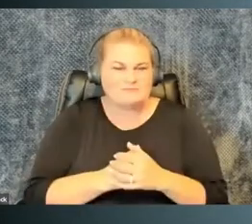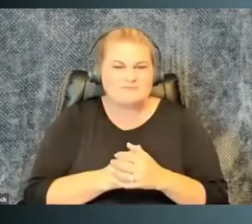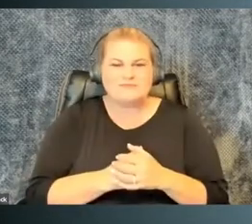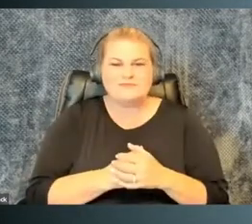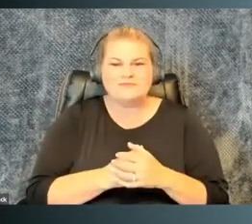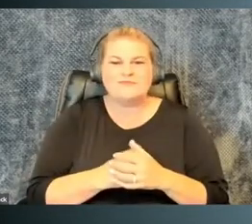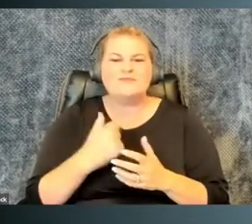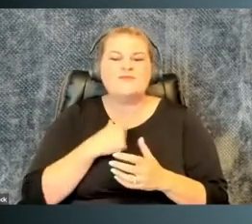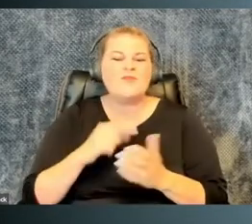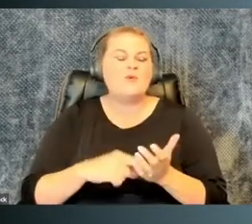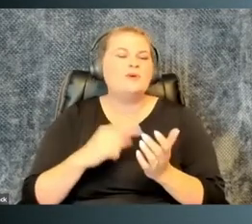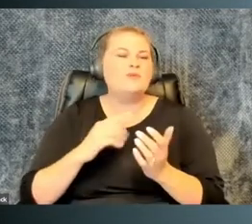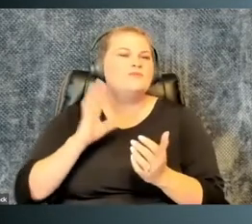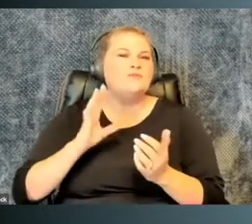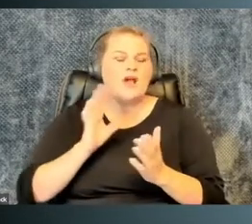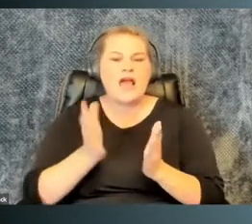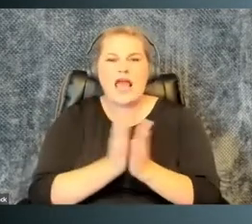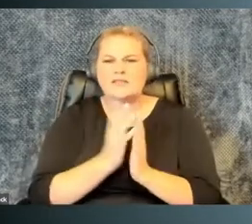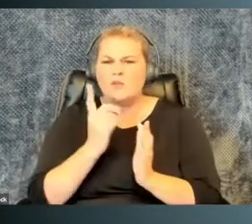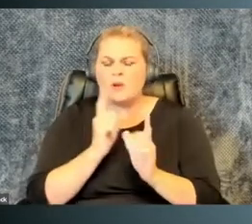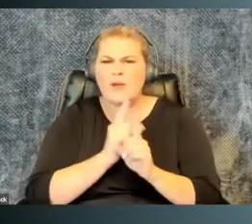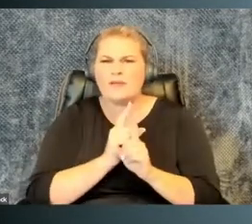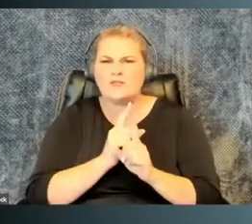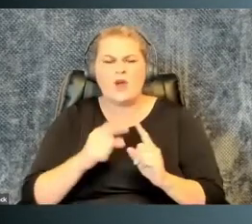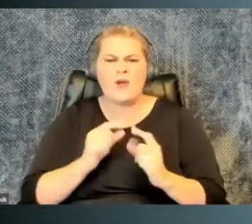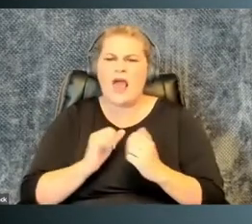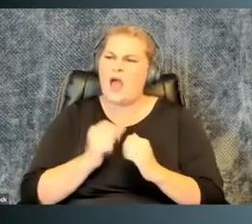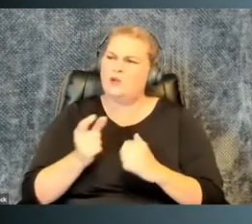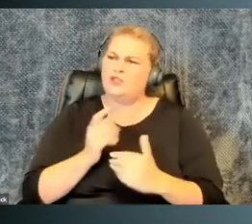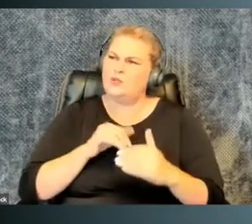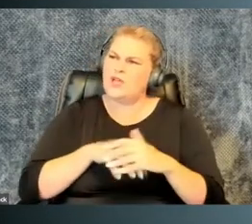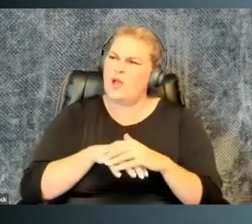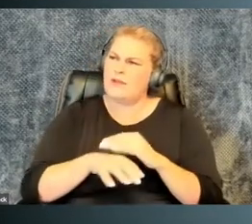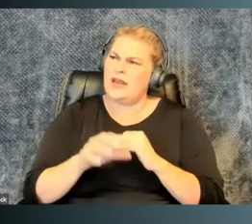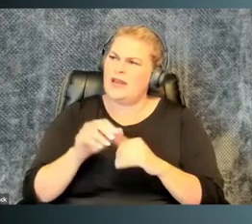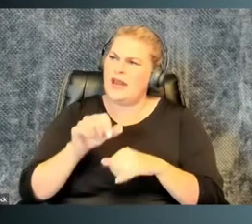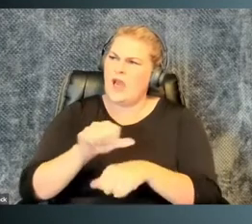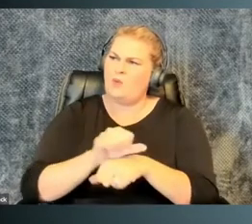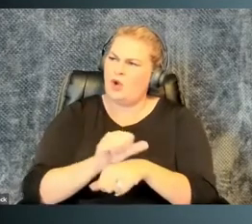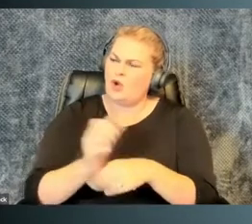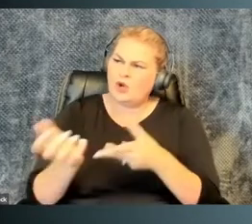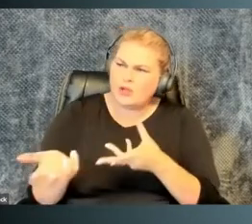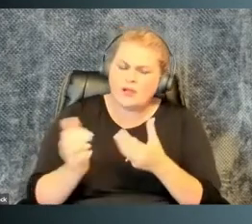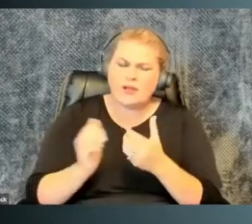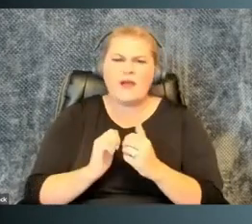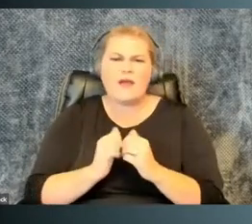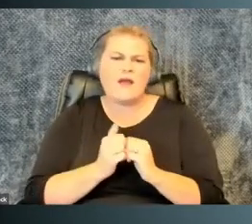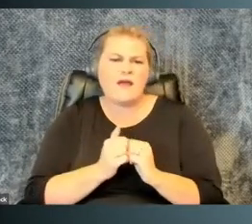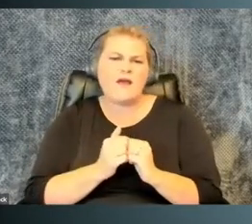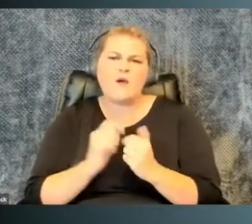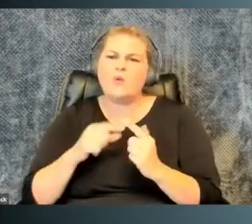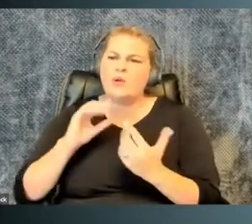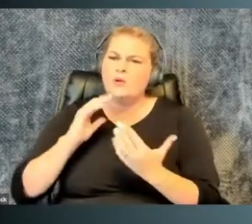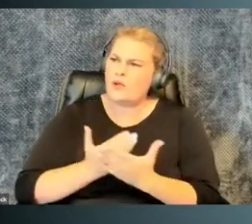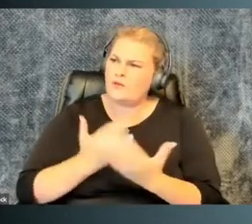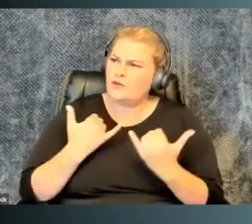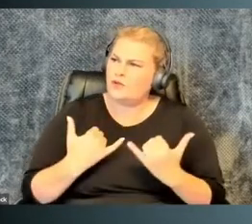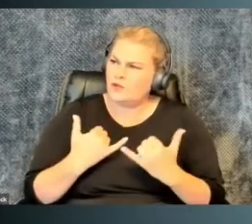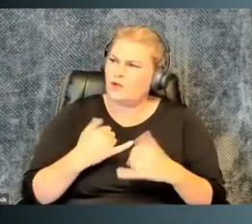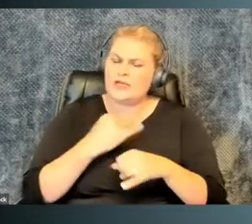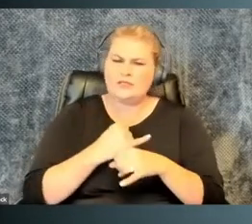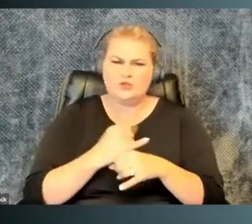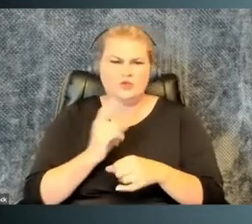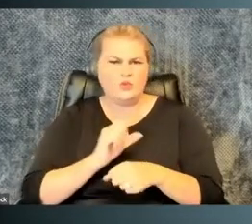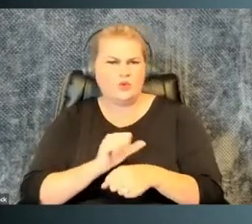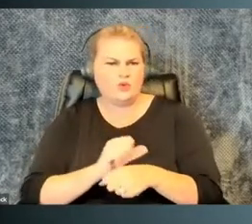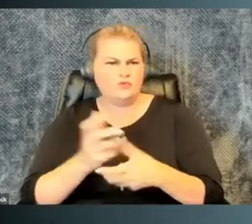viewers. I was once asking one of my Crip mentors about how she got accommodated at work, how it was when